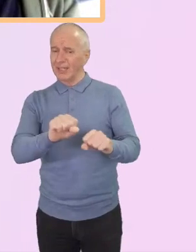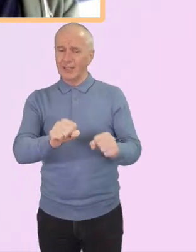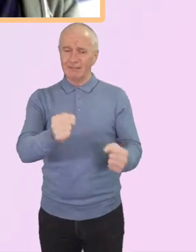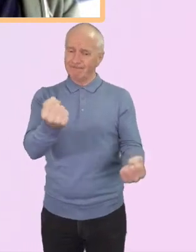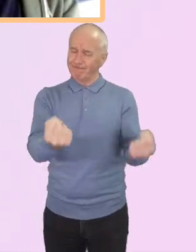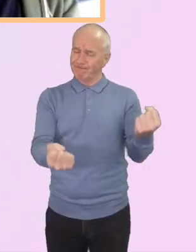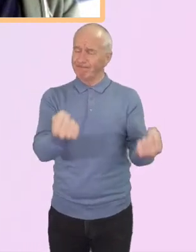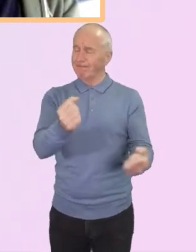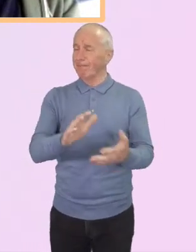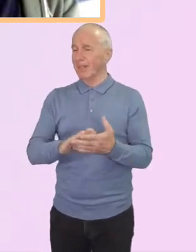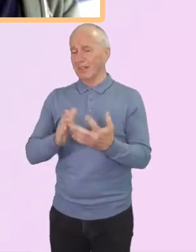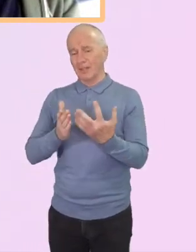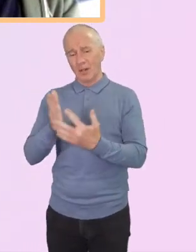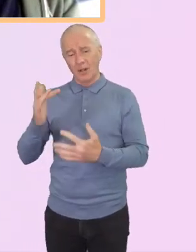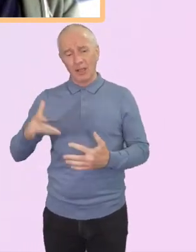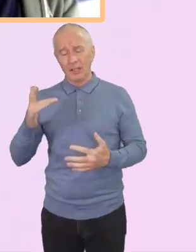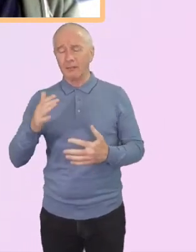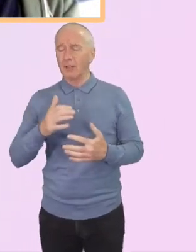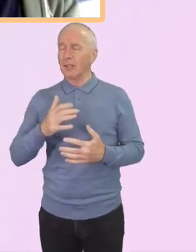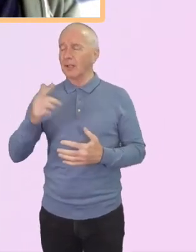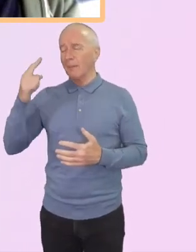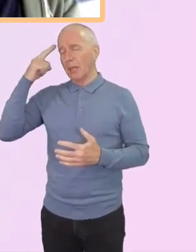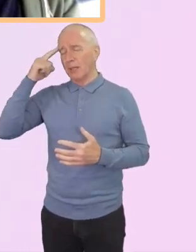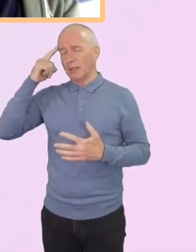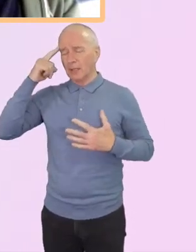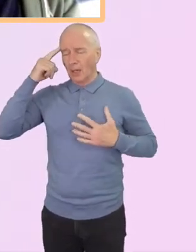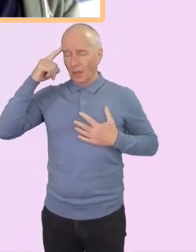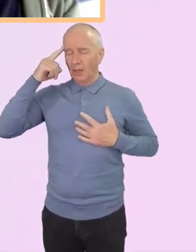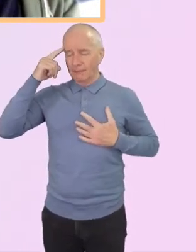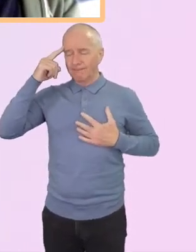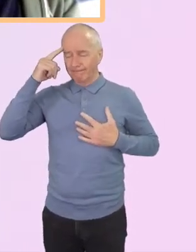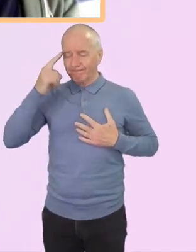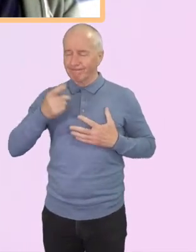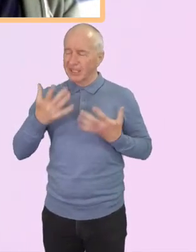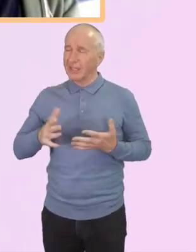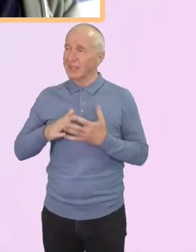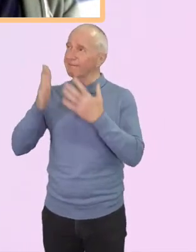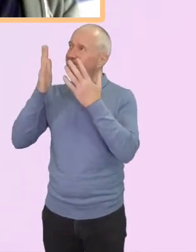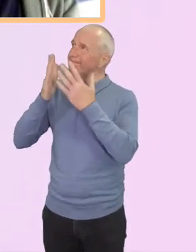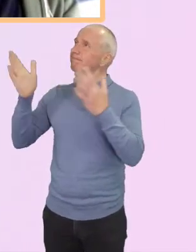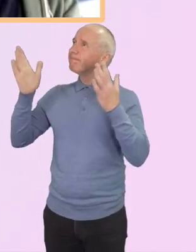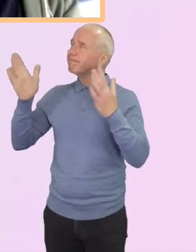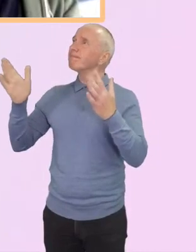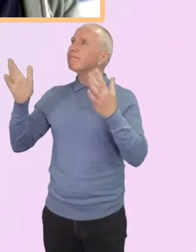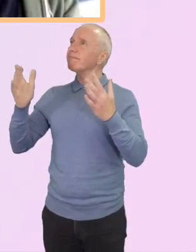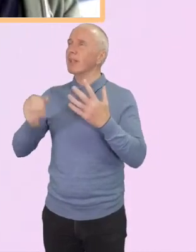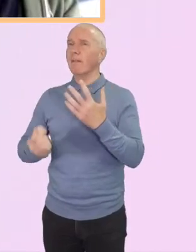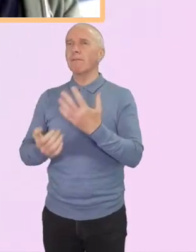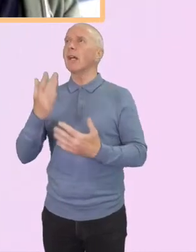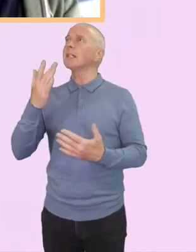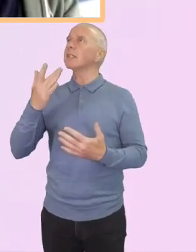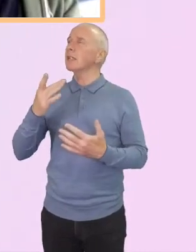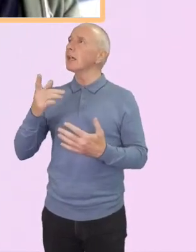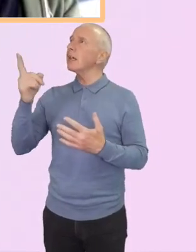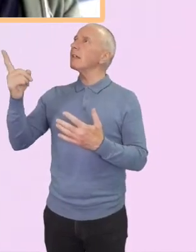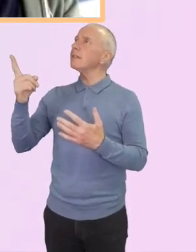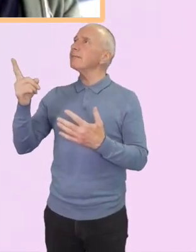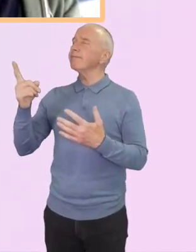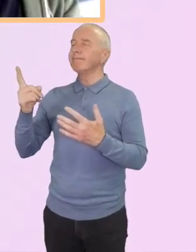Renew our minds and our hearts today. Shake us afresh and open our eyes to your hope for our future.